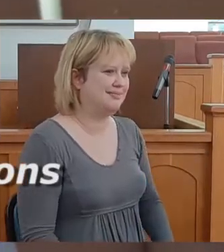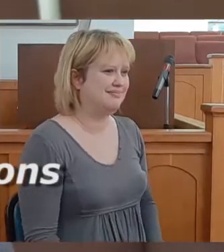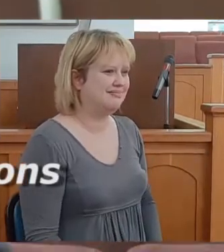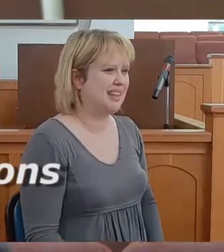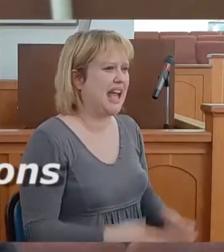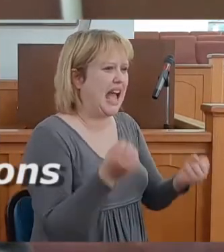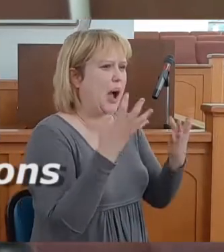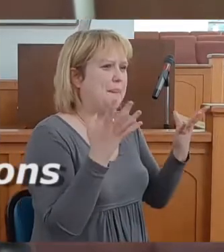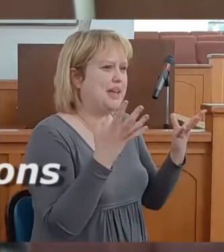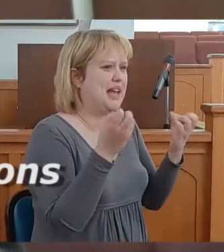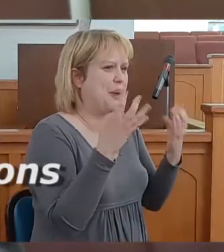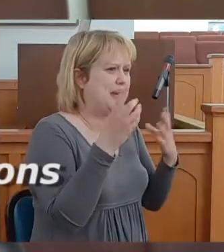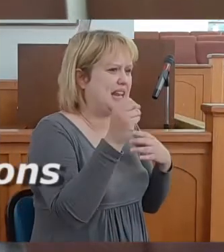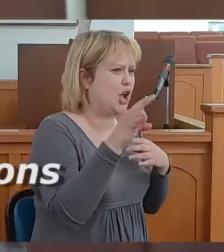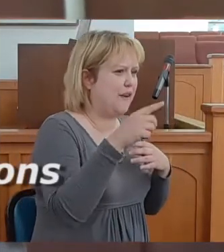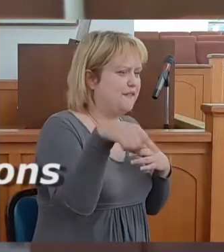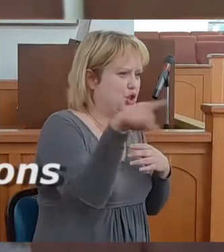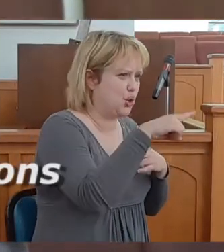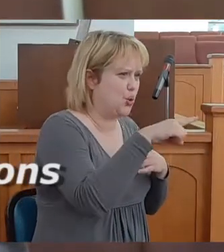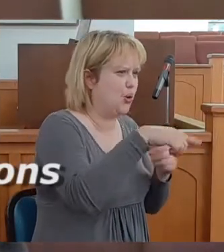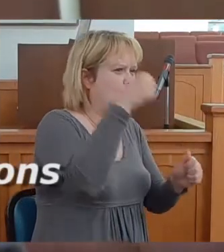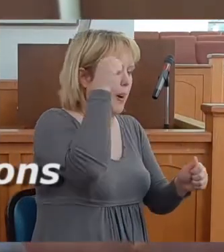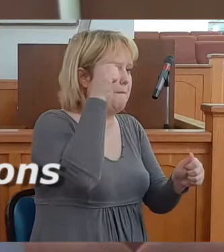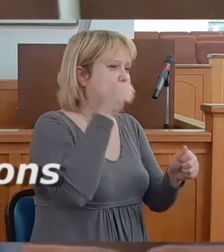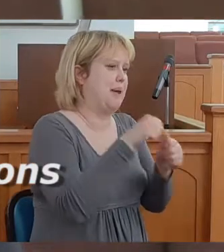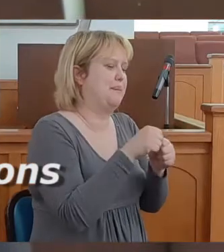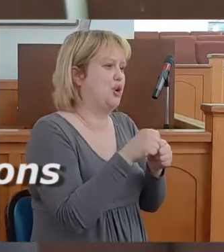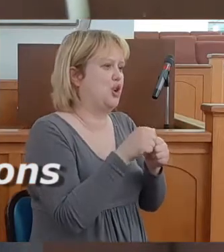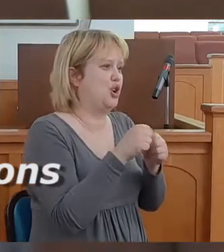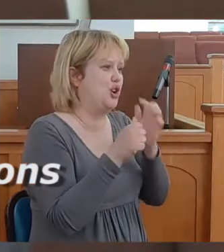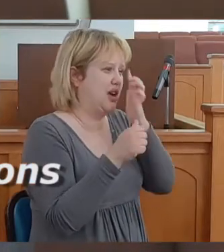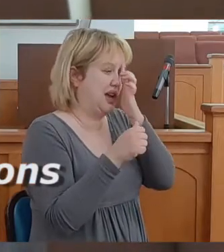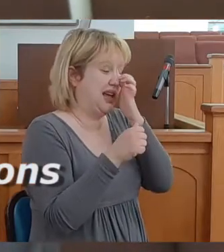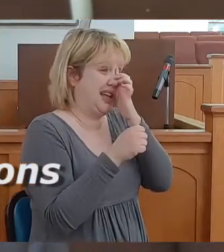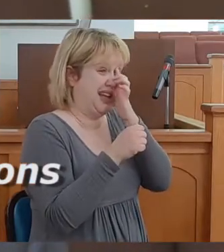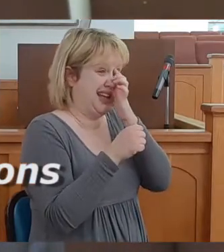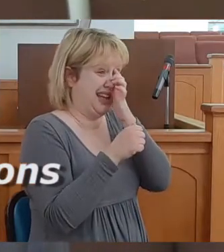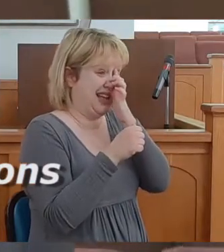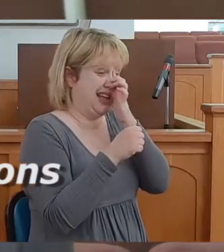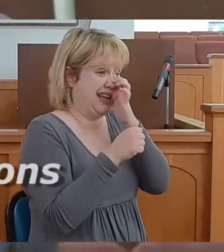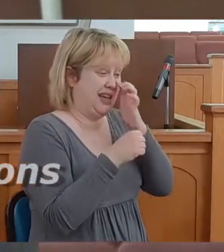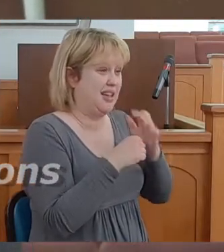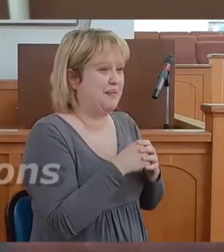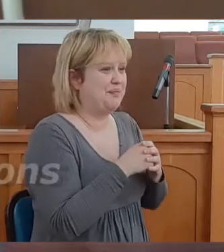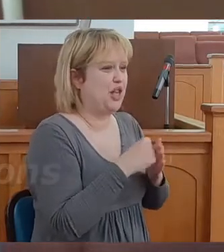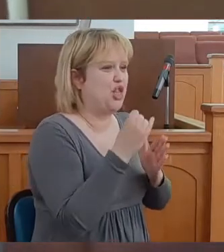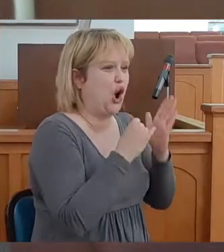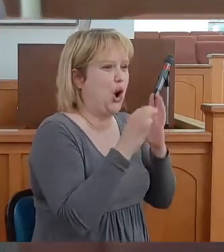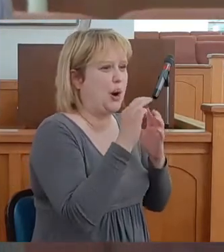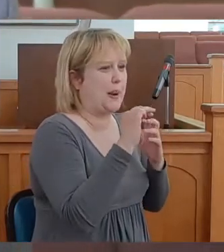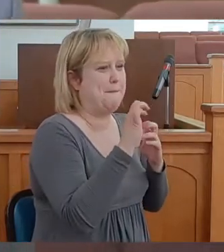How many of you remember the Art Linkletter show?